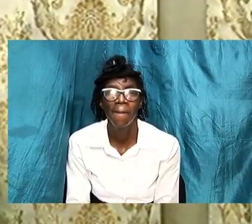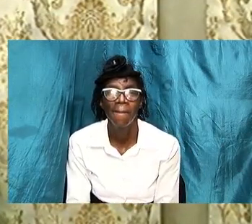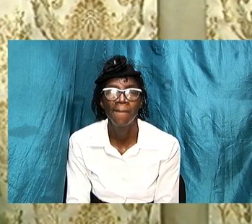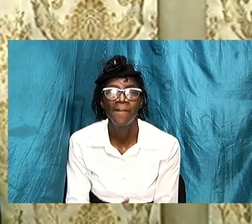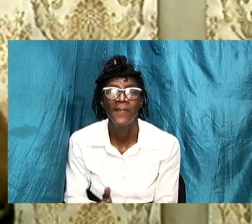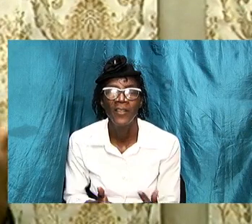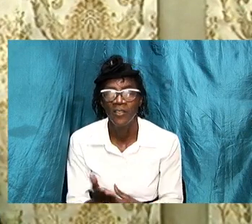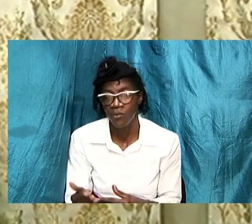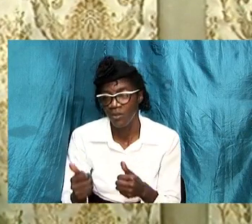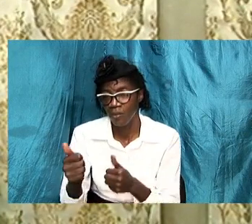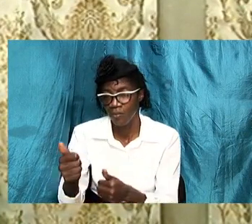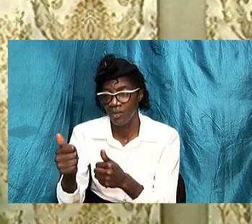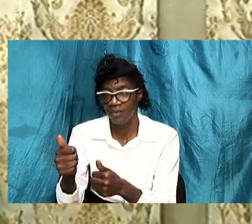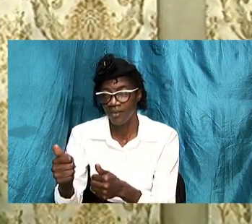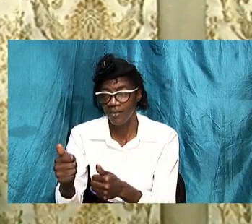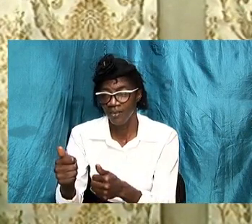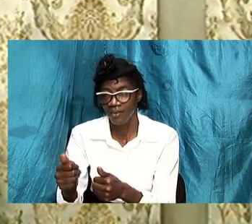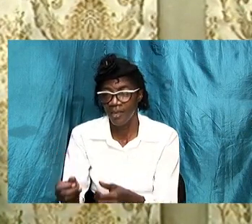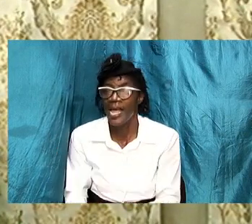his apostles gave instructions